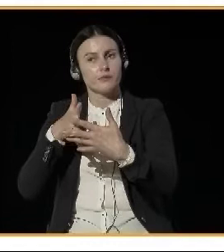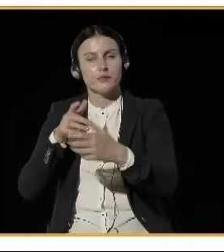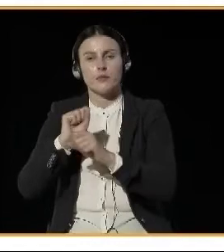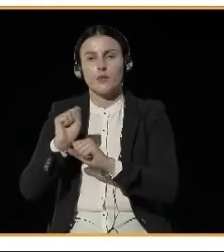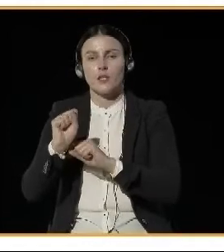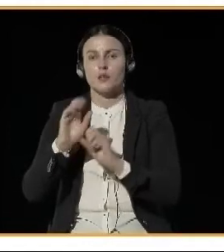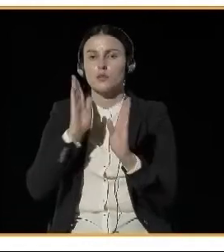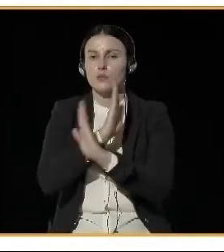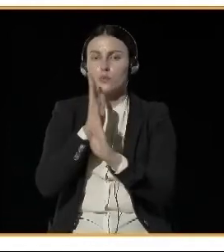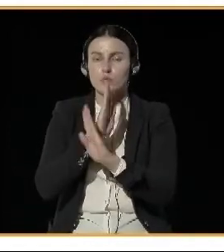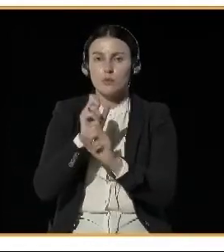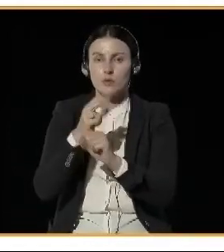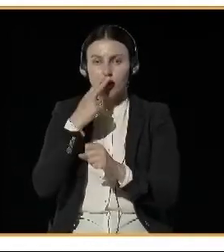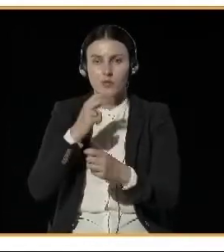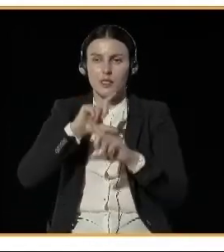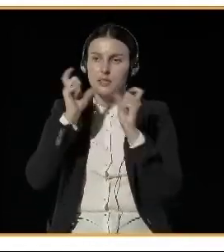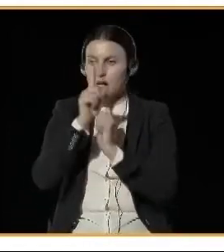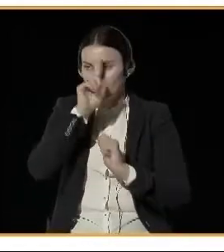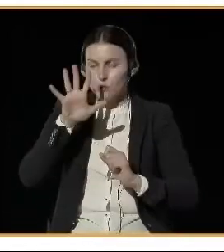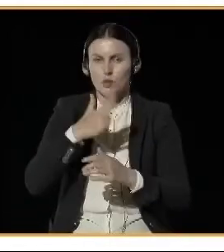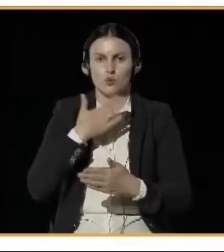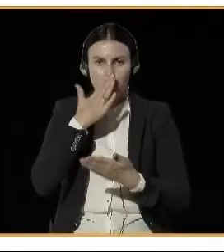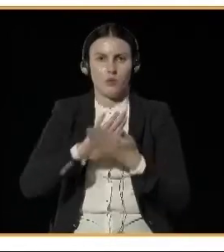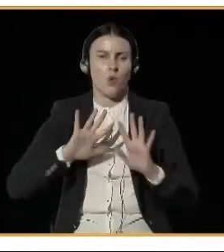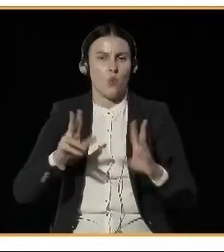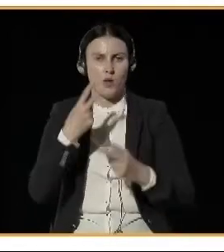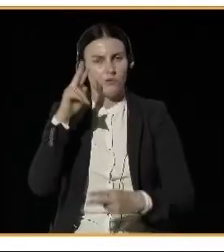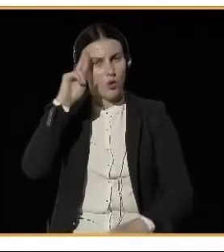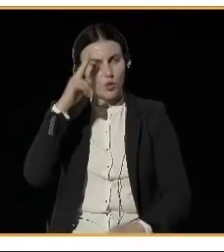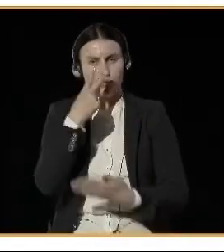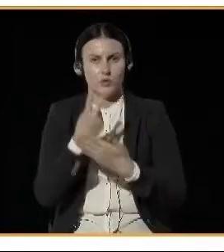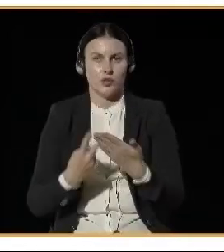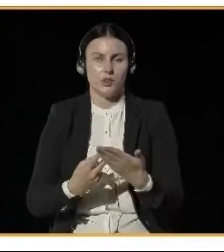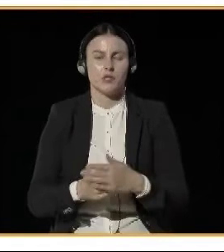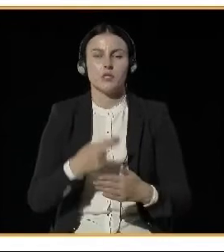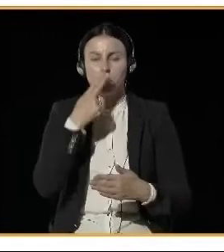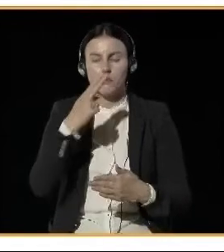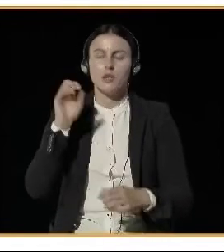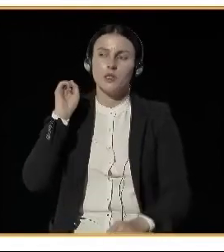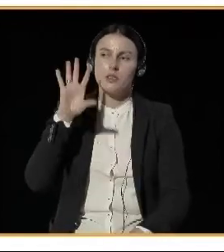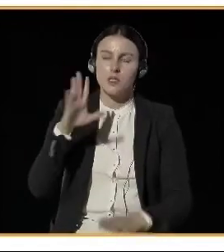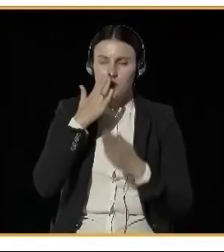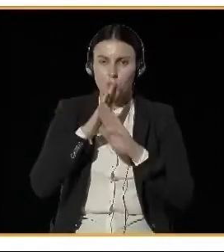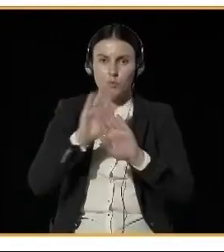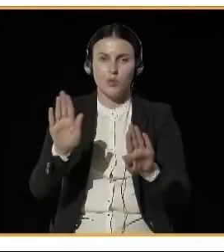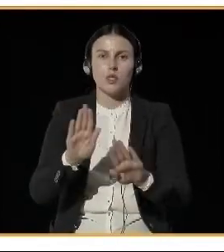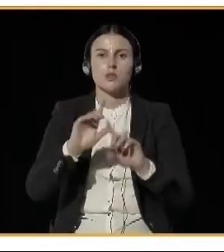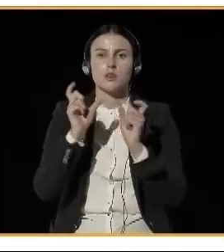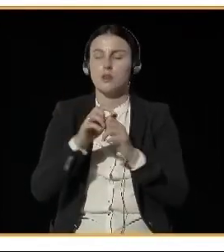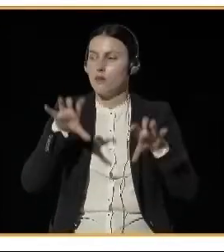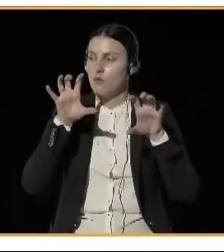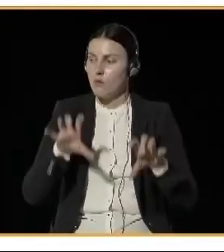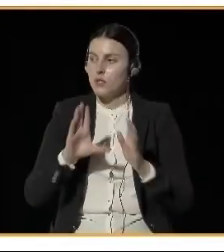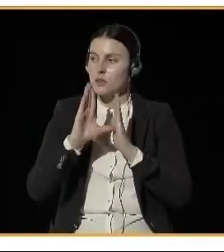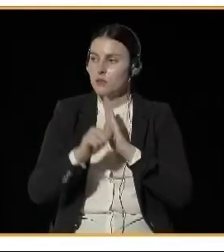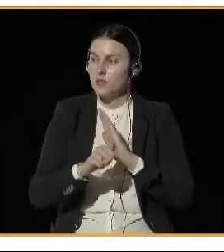In addition, they have also, like the slide we see now, they have also developed an air quality planning